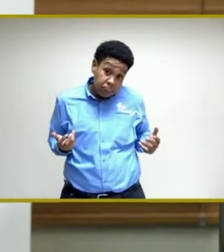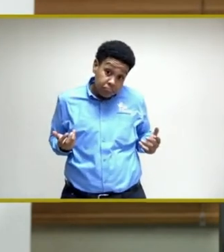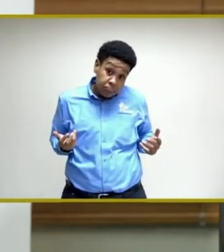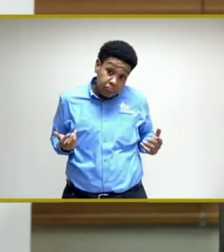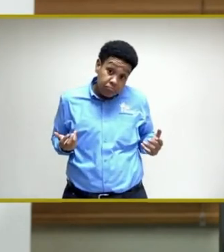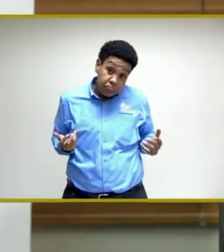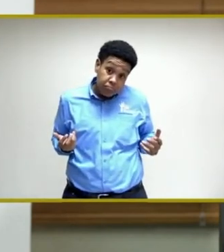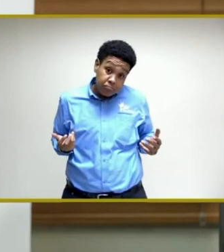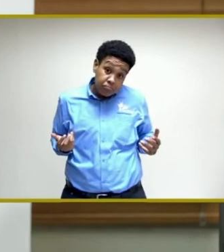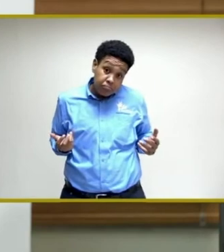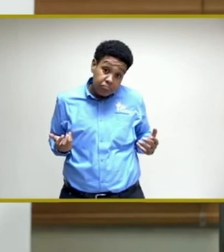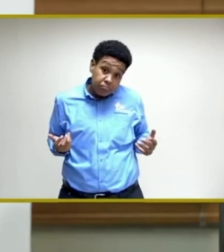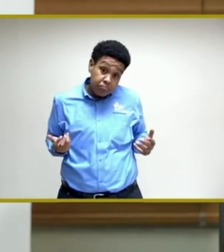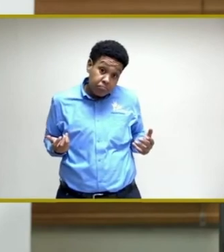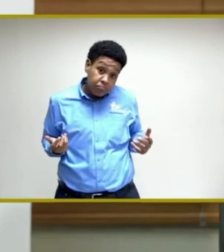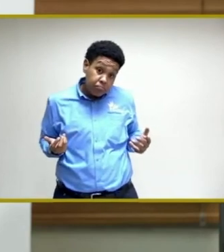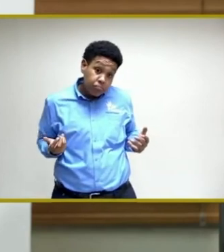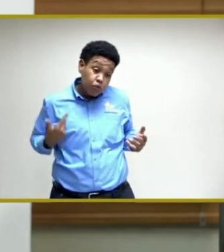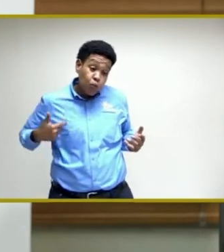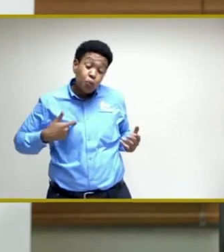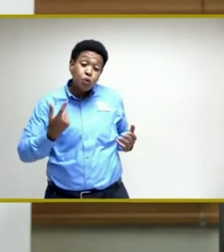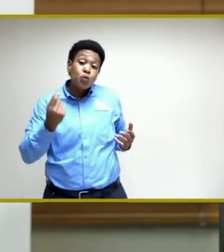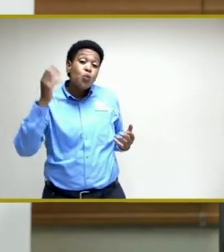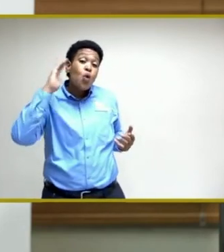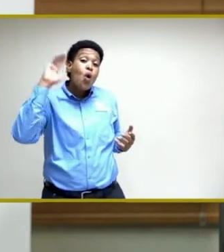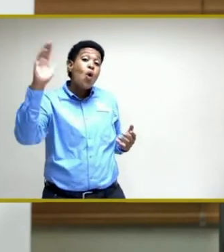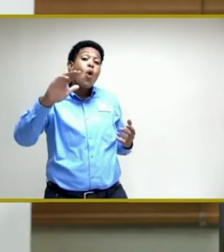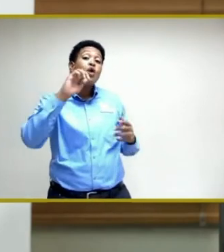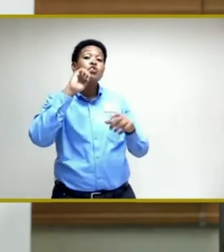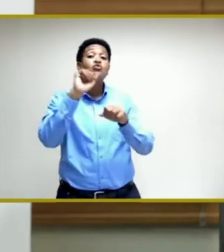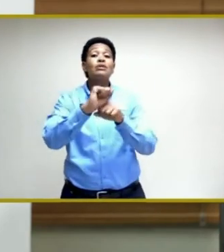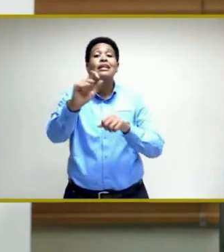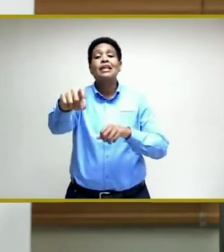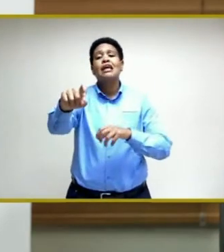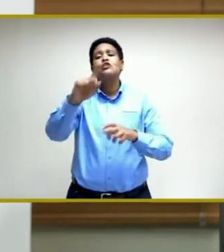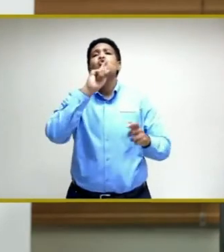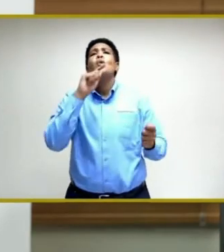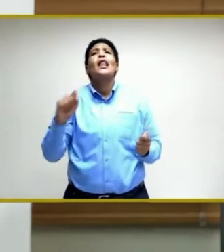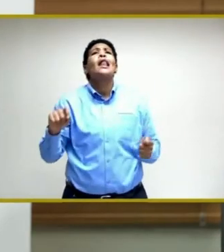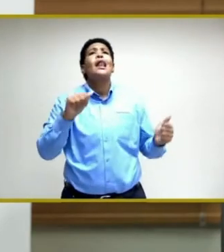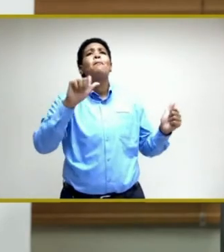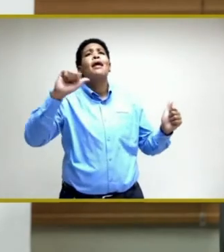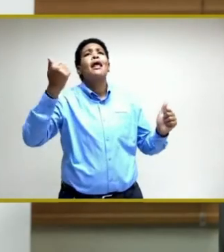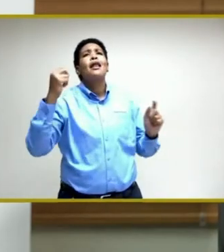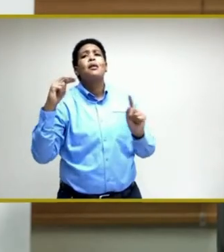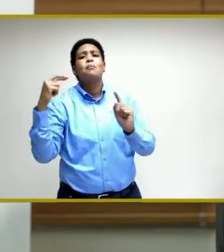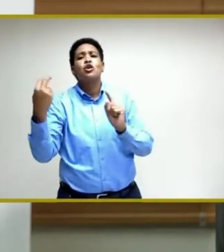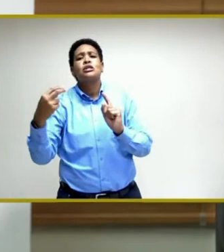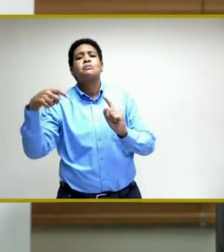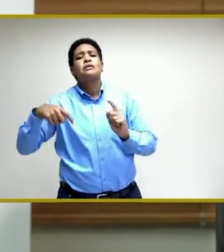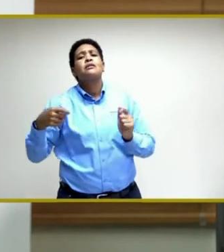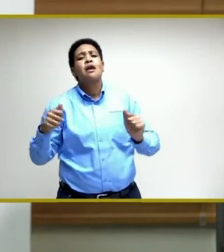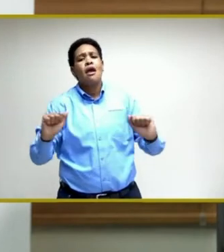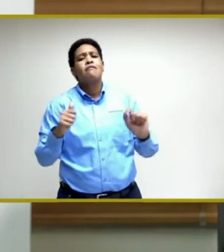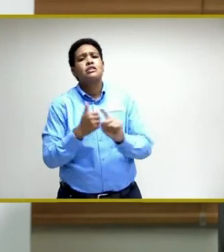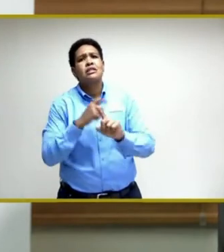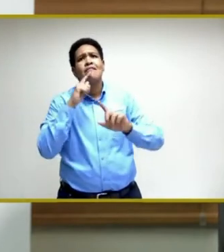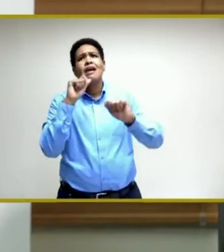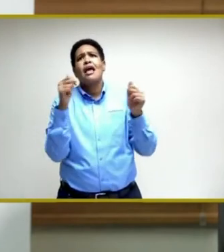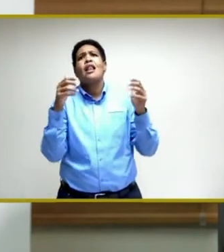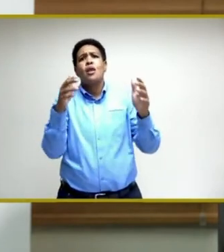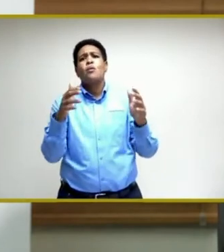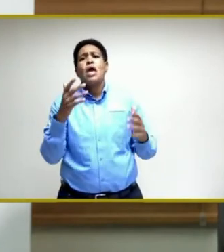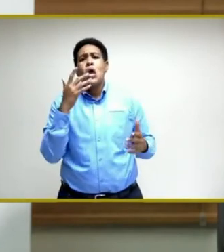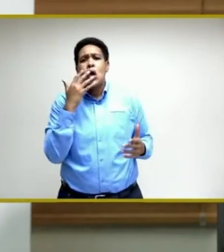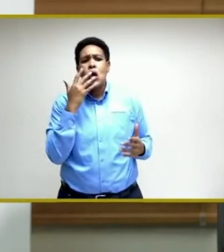do all that is necessary to eliminate any perception that these efforts are in any way color